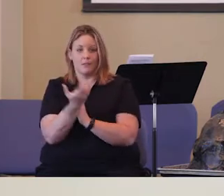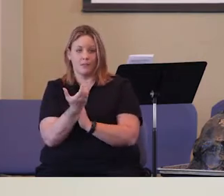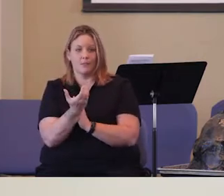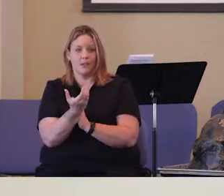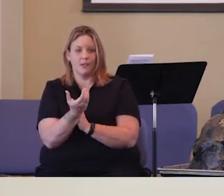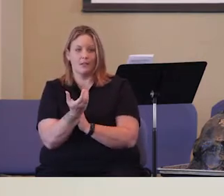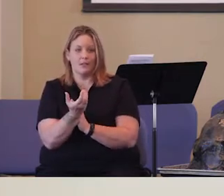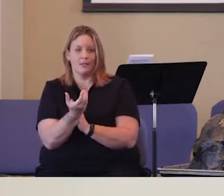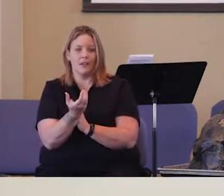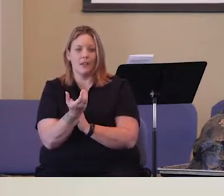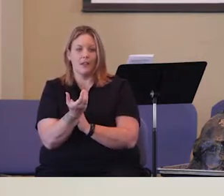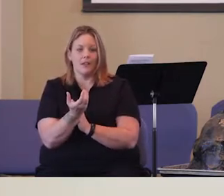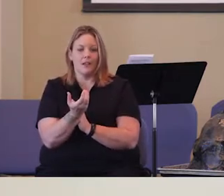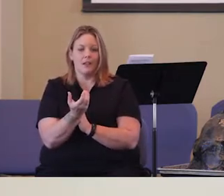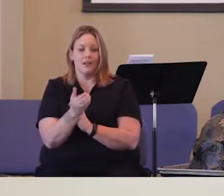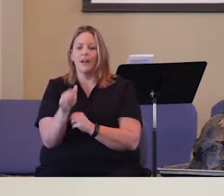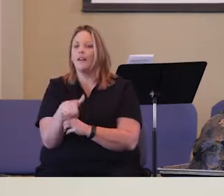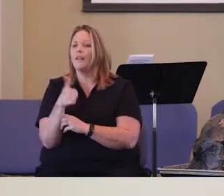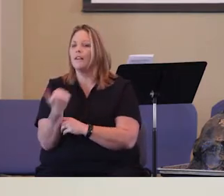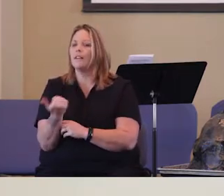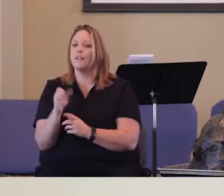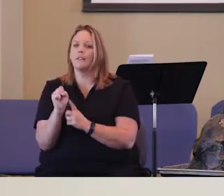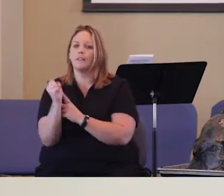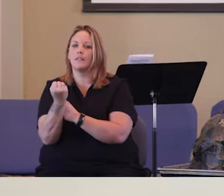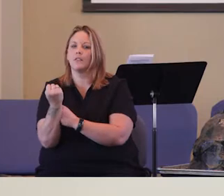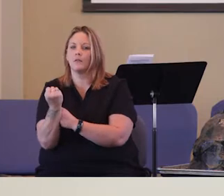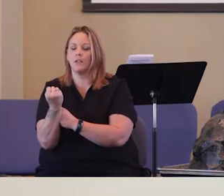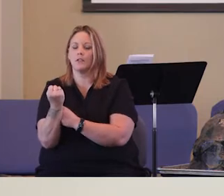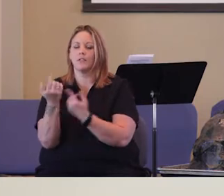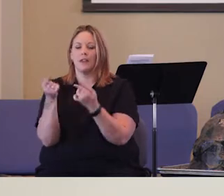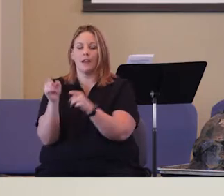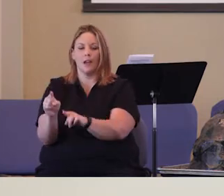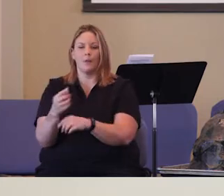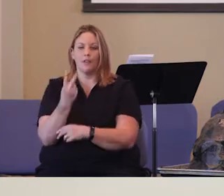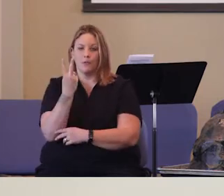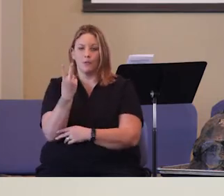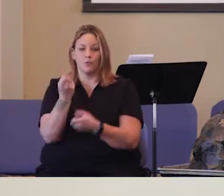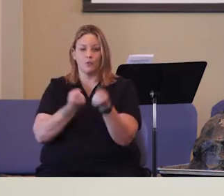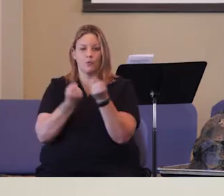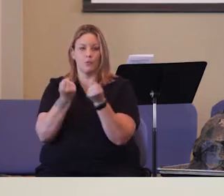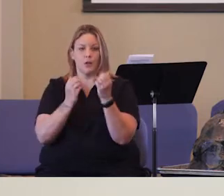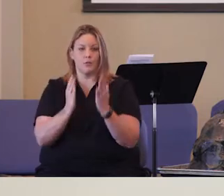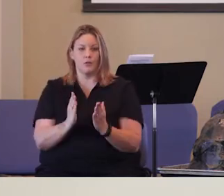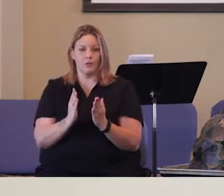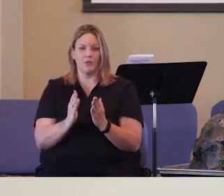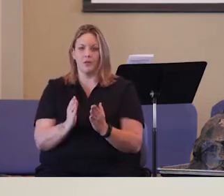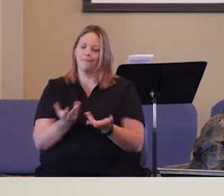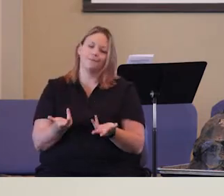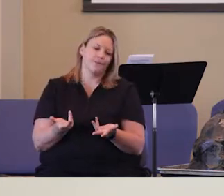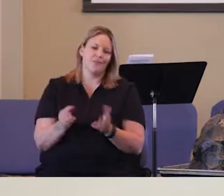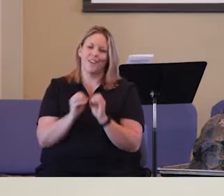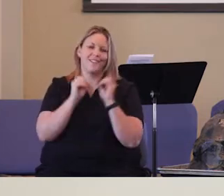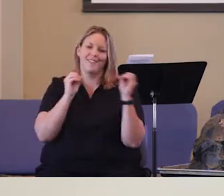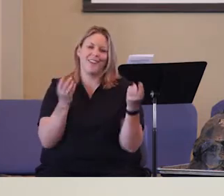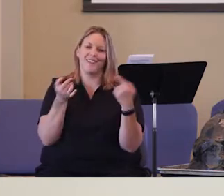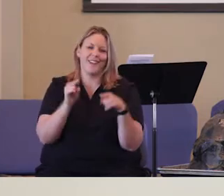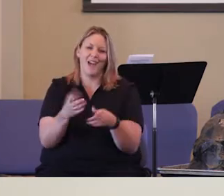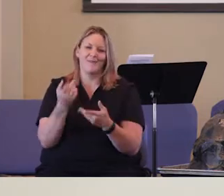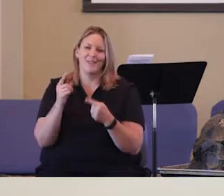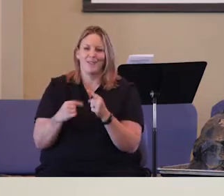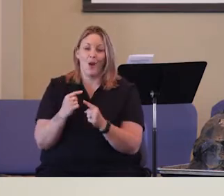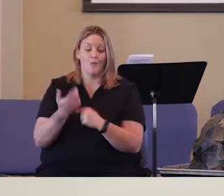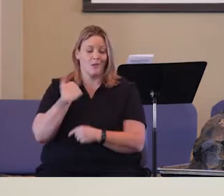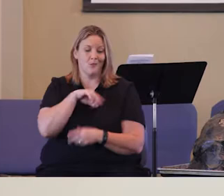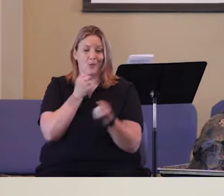different circumstances. Another situation, two drivers, of course, nothing ever happens while we're